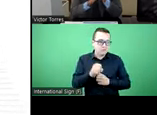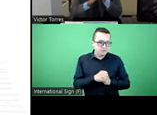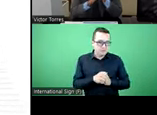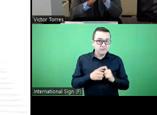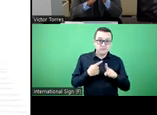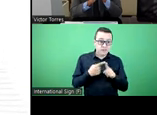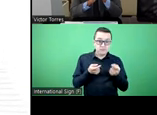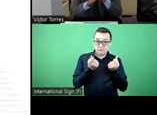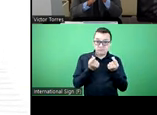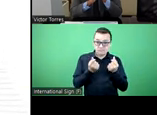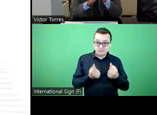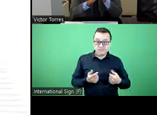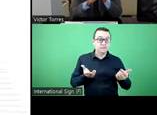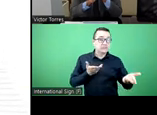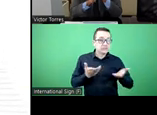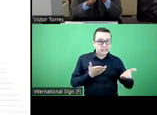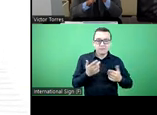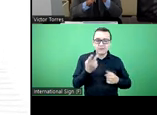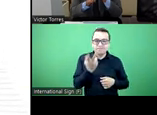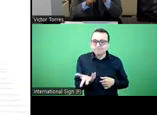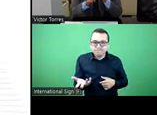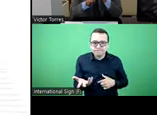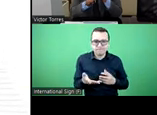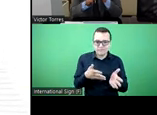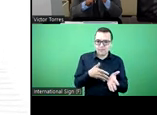lack of regulations for services.